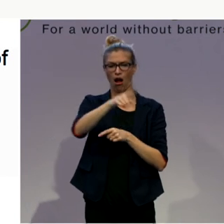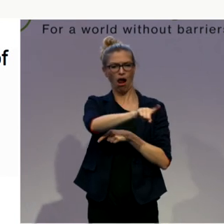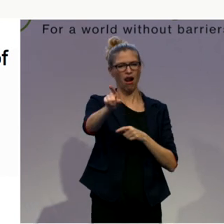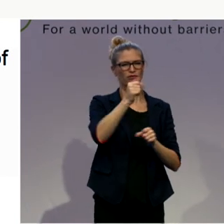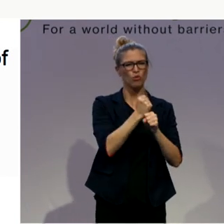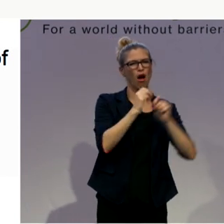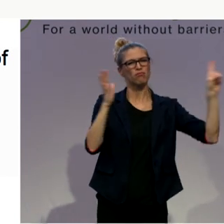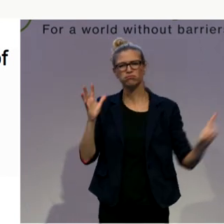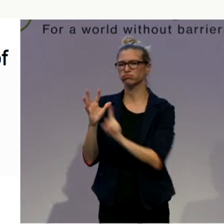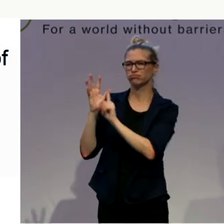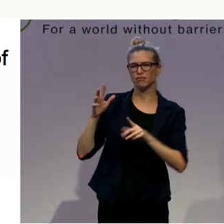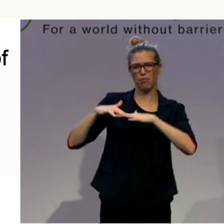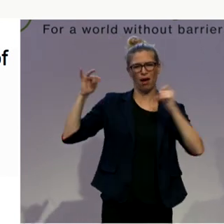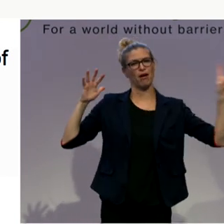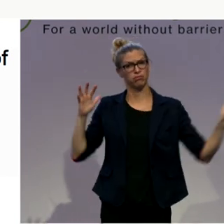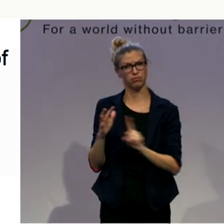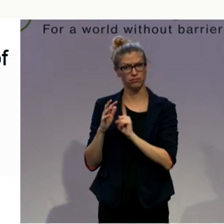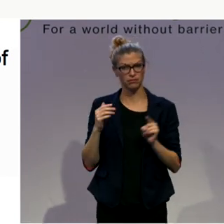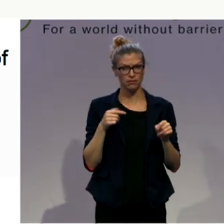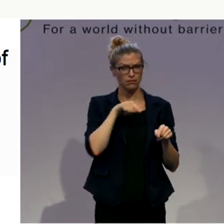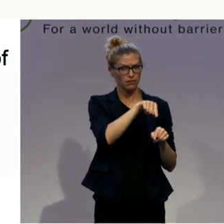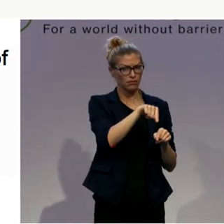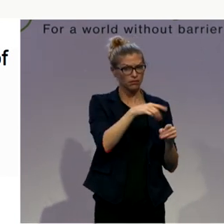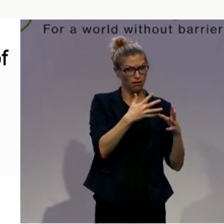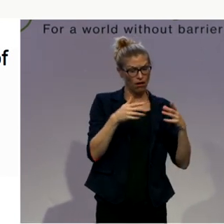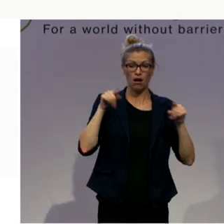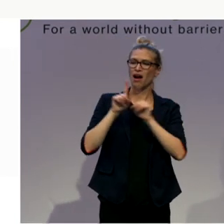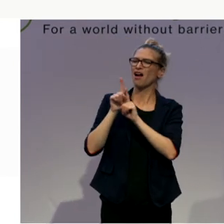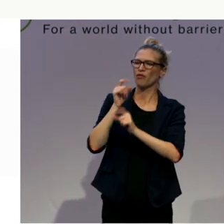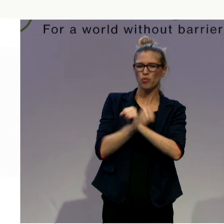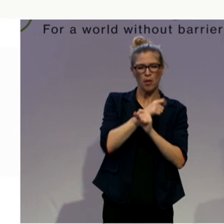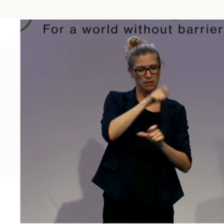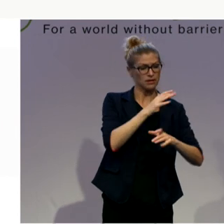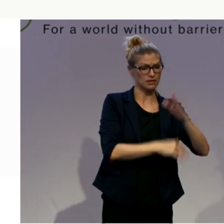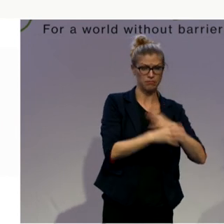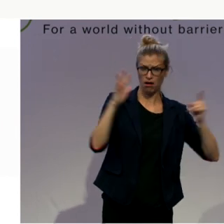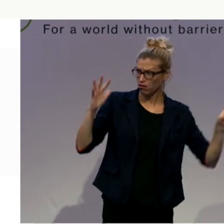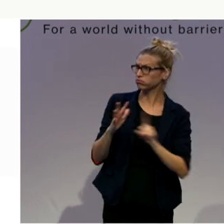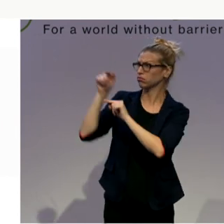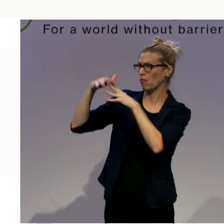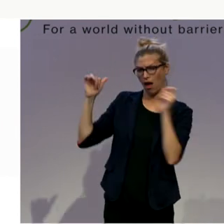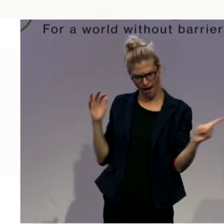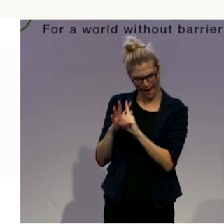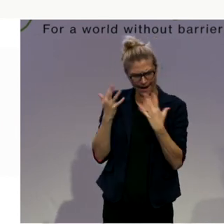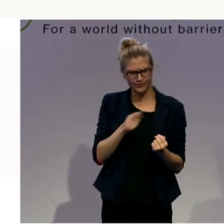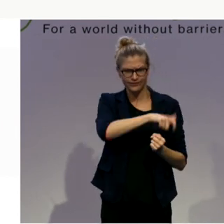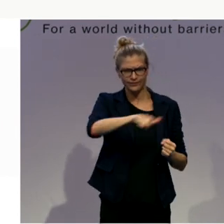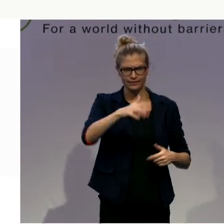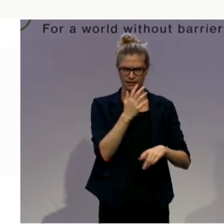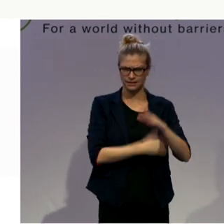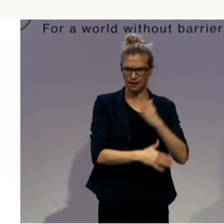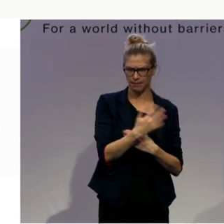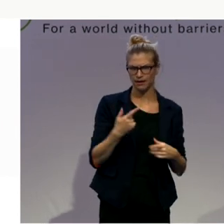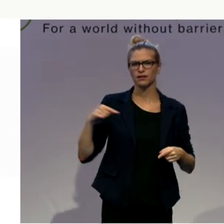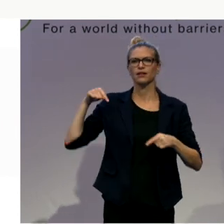with disabilities. The Austrian parliament is currently being renovated. Two